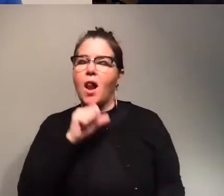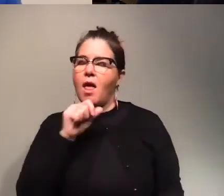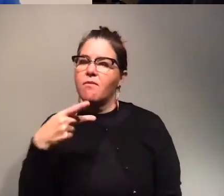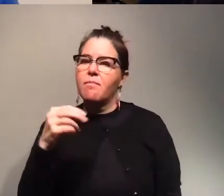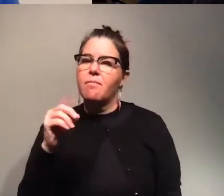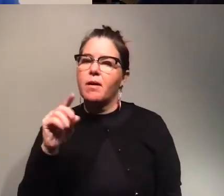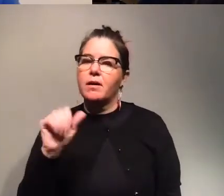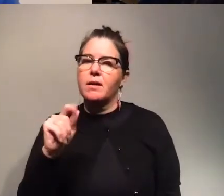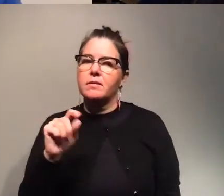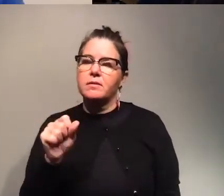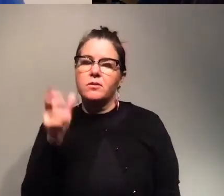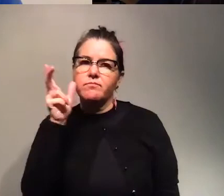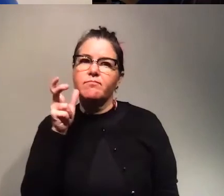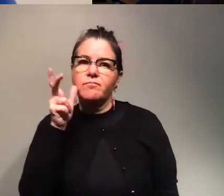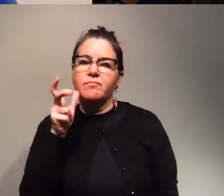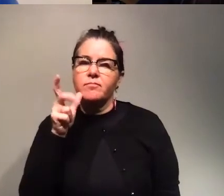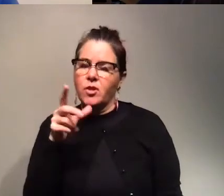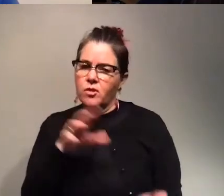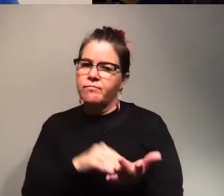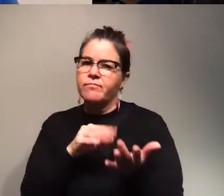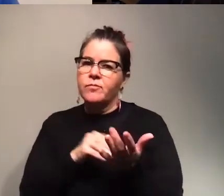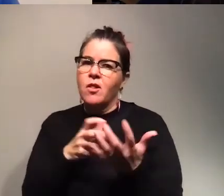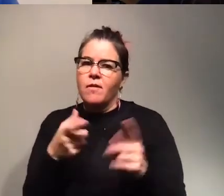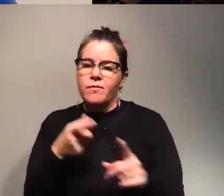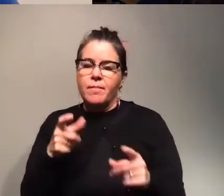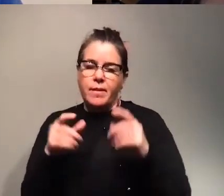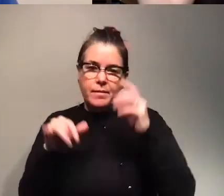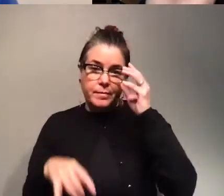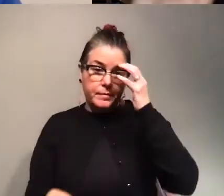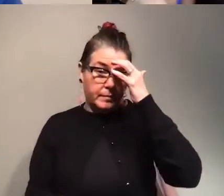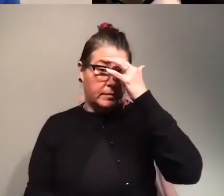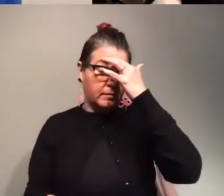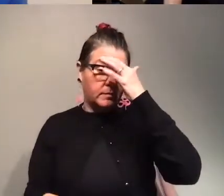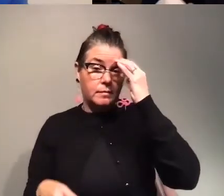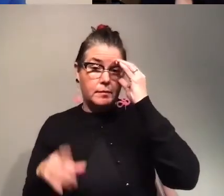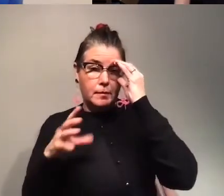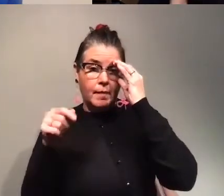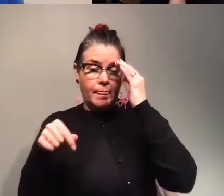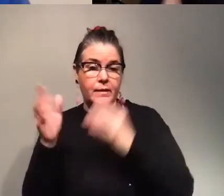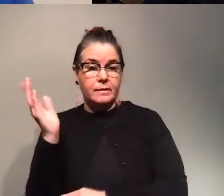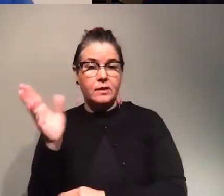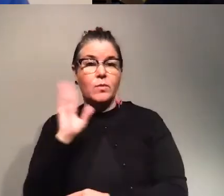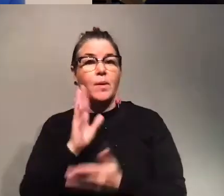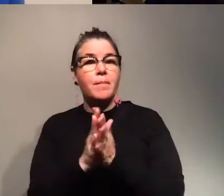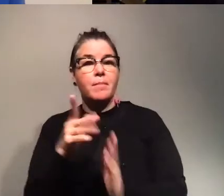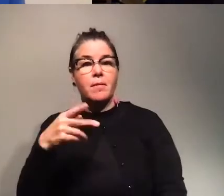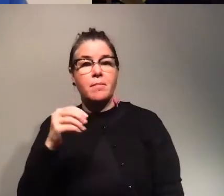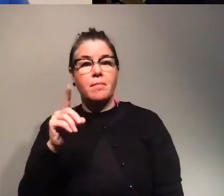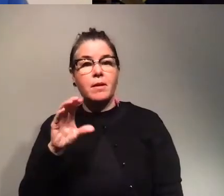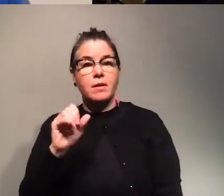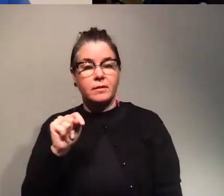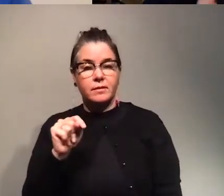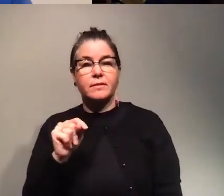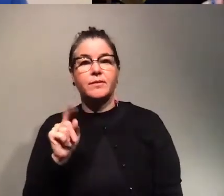yeah like yeah that's like you learn a lot from them so yeah and this session will be turned into a podcast if you go on your